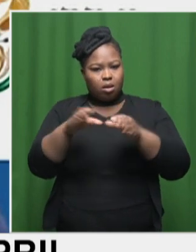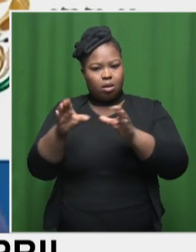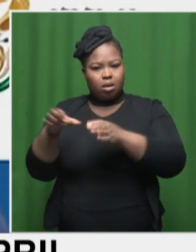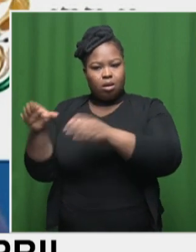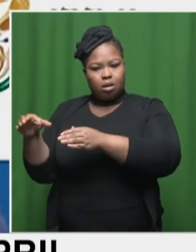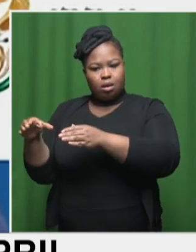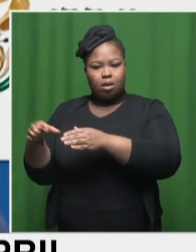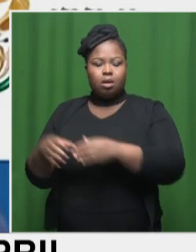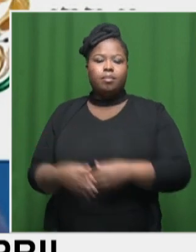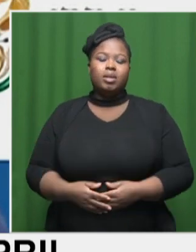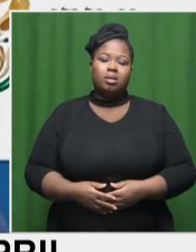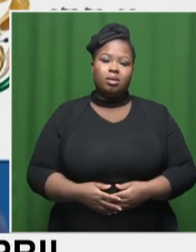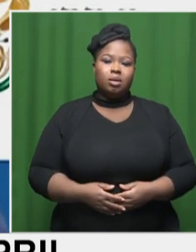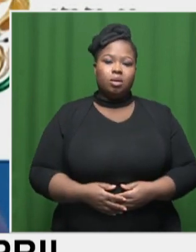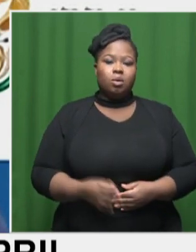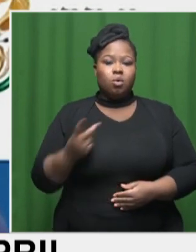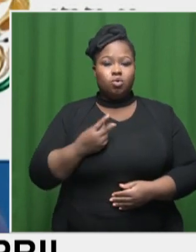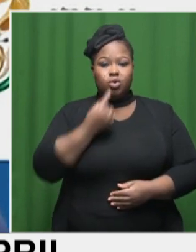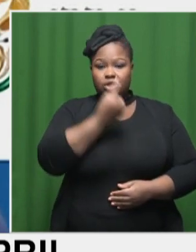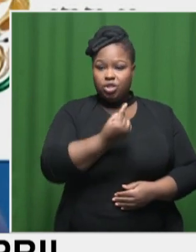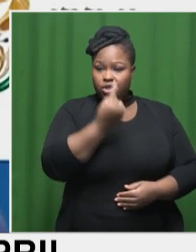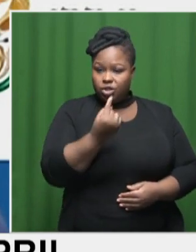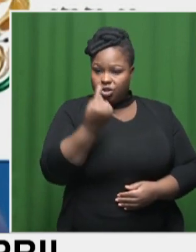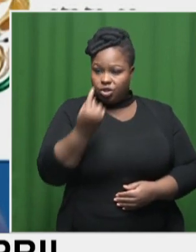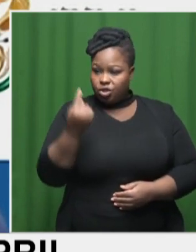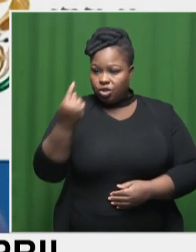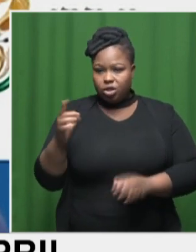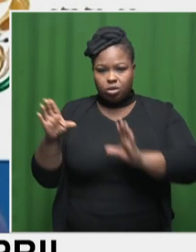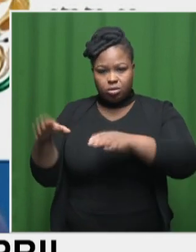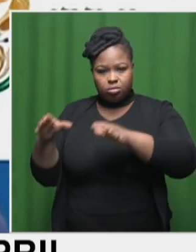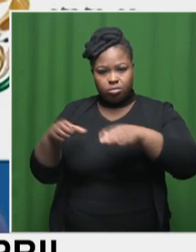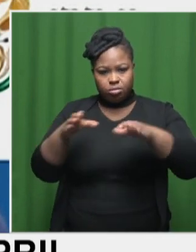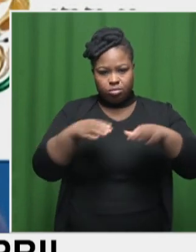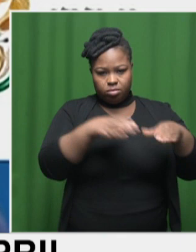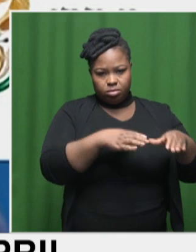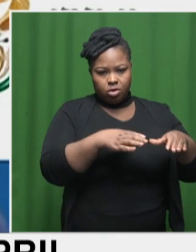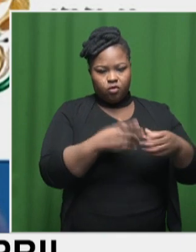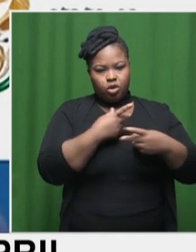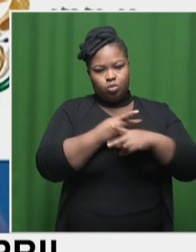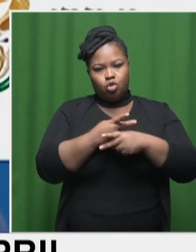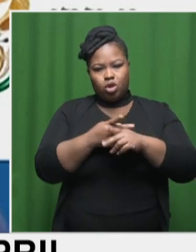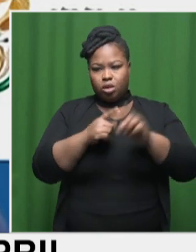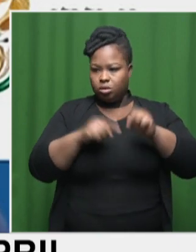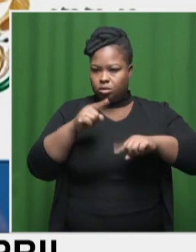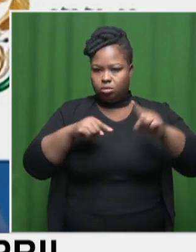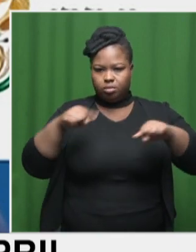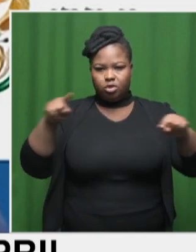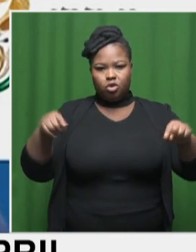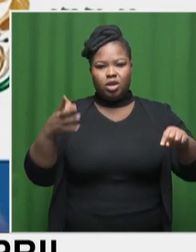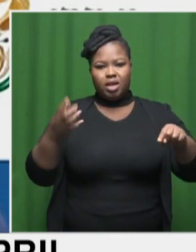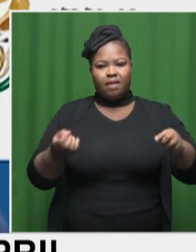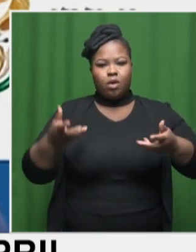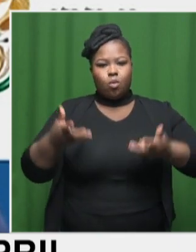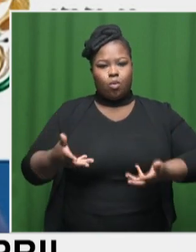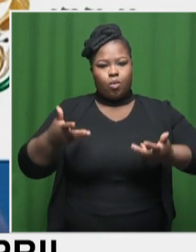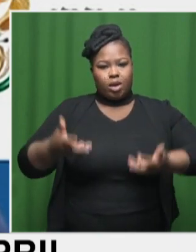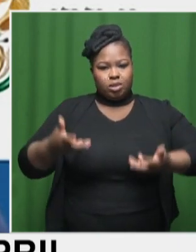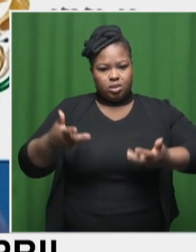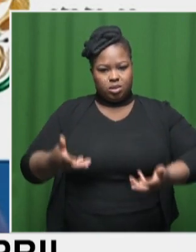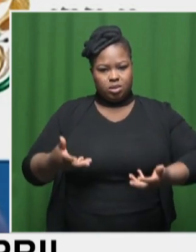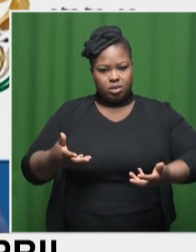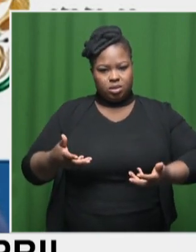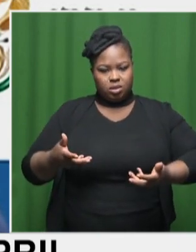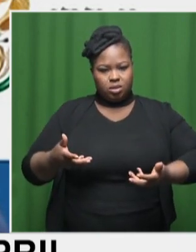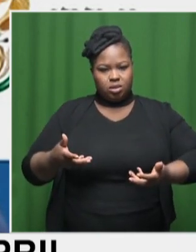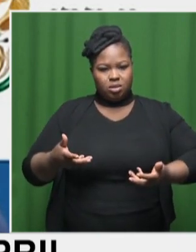referred to. And each of the categories on the product has what we call a weight, which is